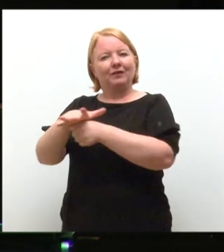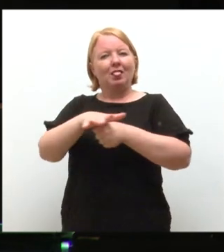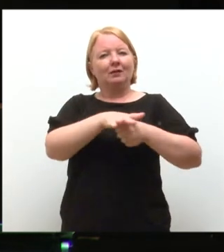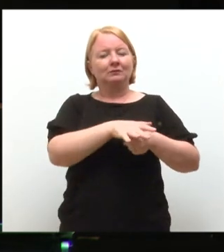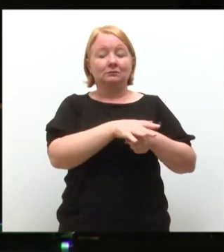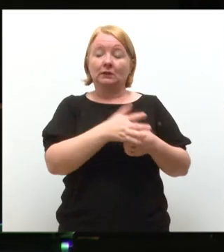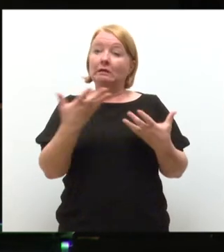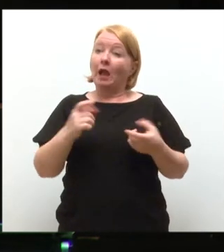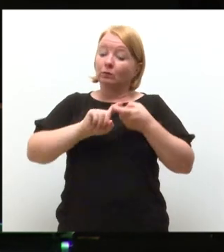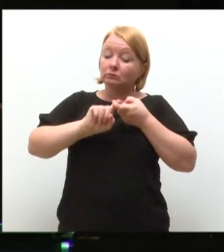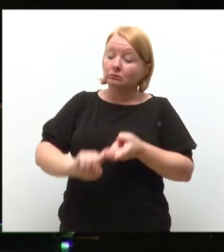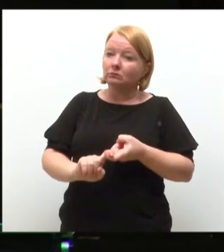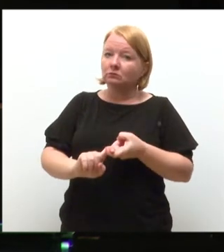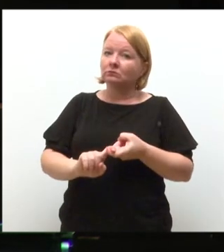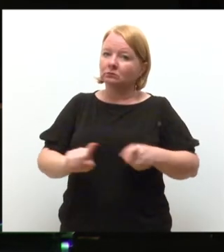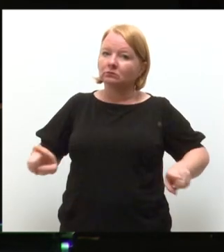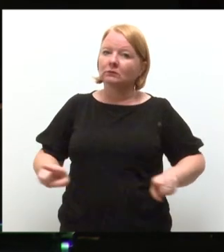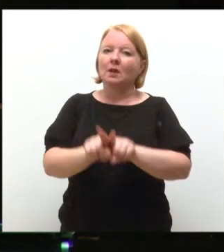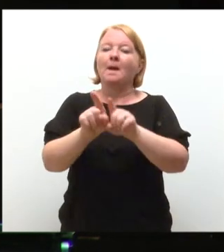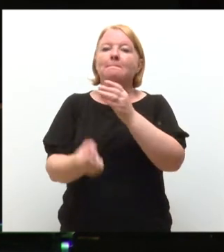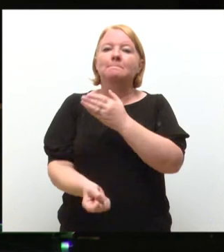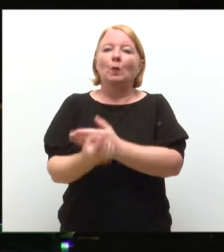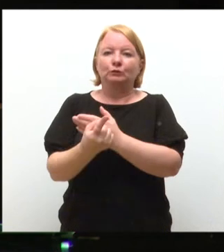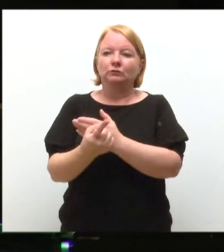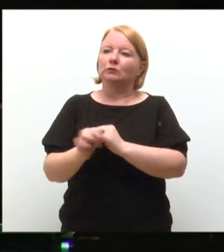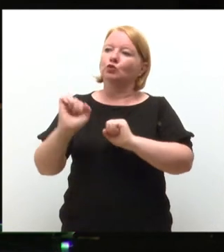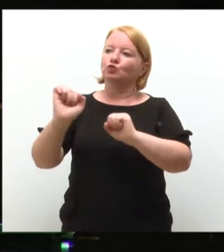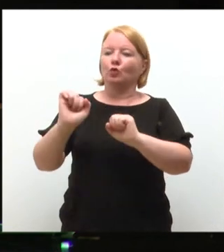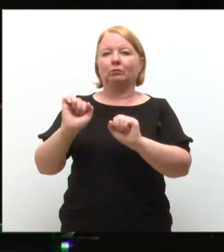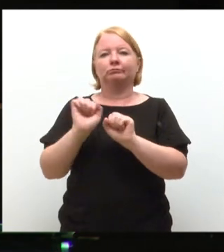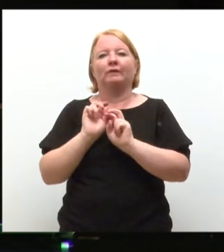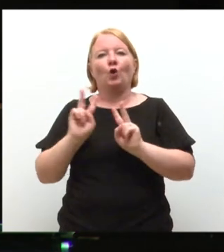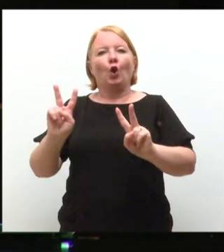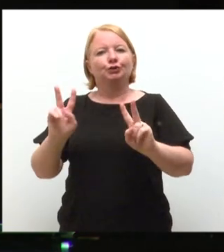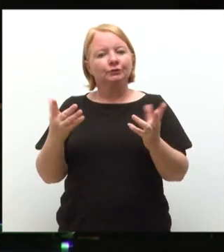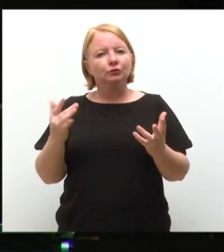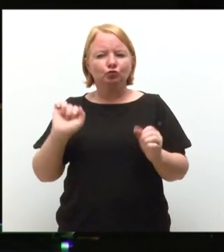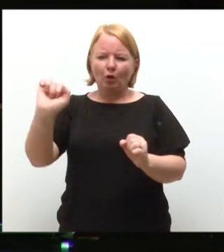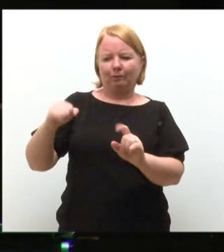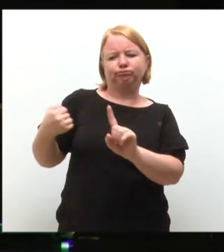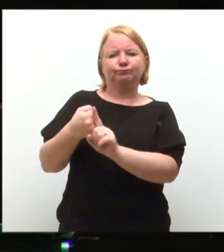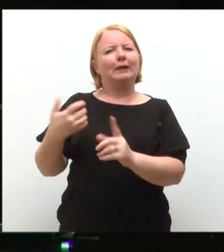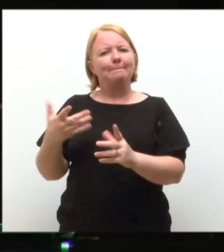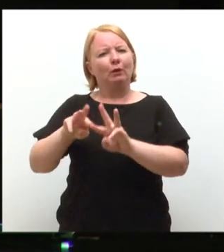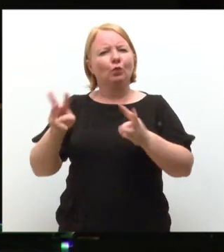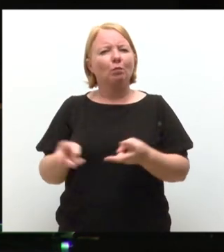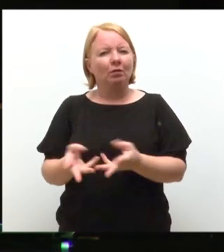to you is that we will give you the opportunities to find your own voice and make your own impact. As well as